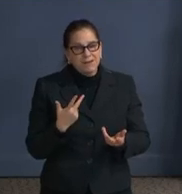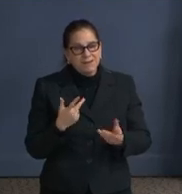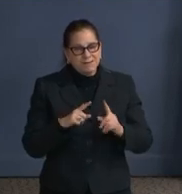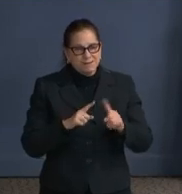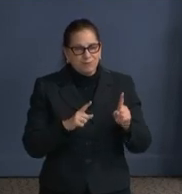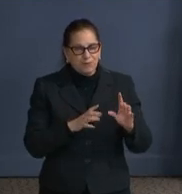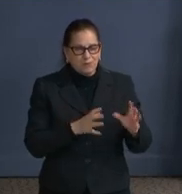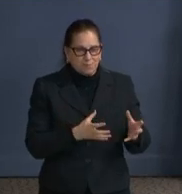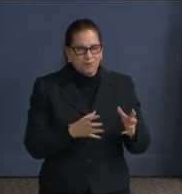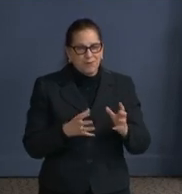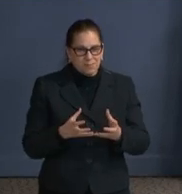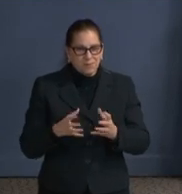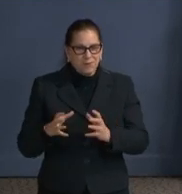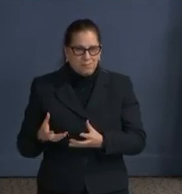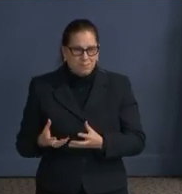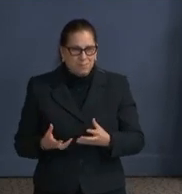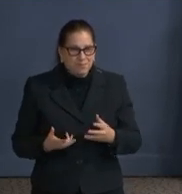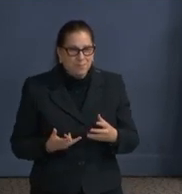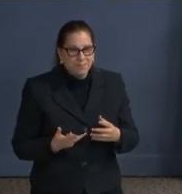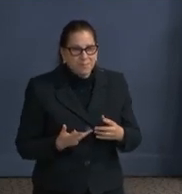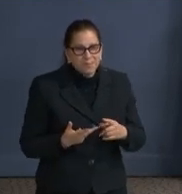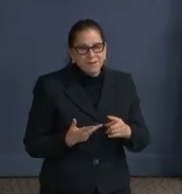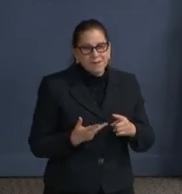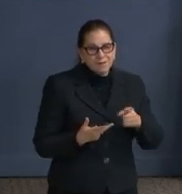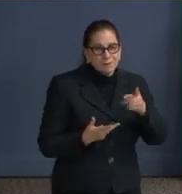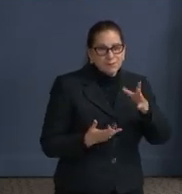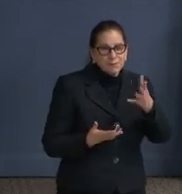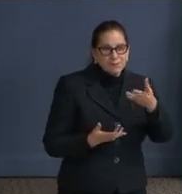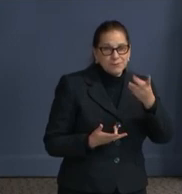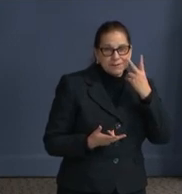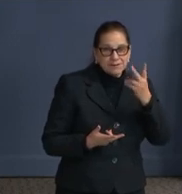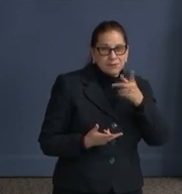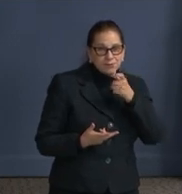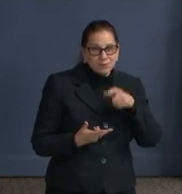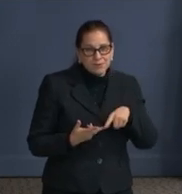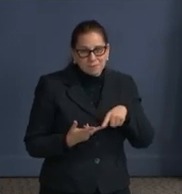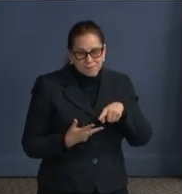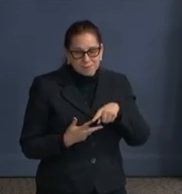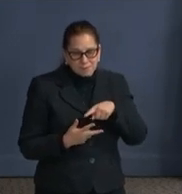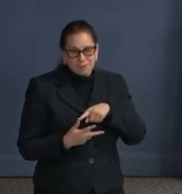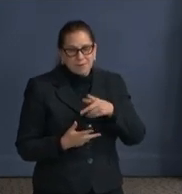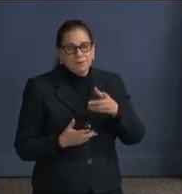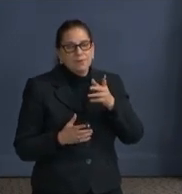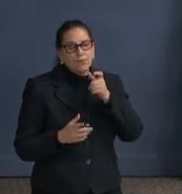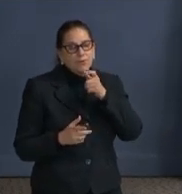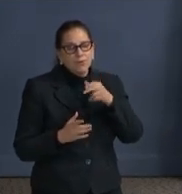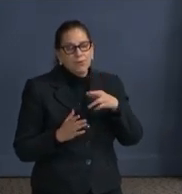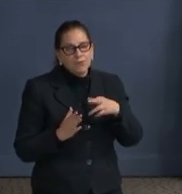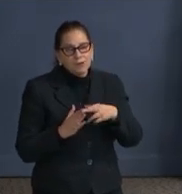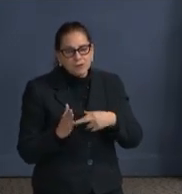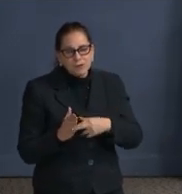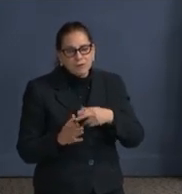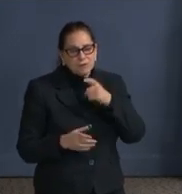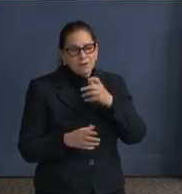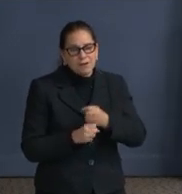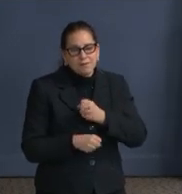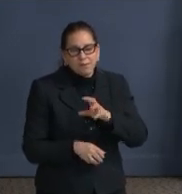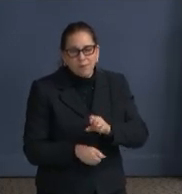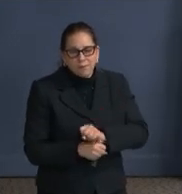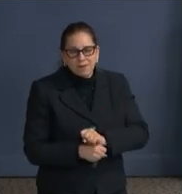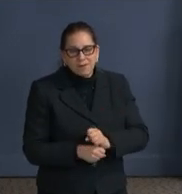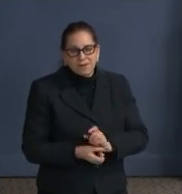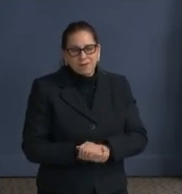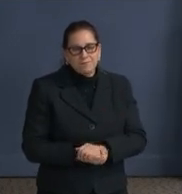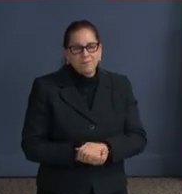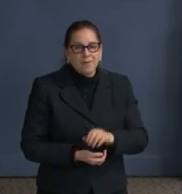a difference between what you see with the vaccine registration and appointment scheduling process. So right now we're applying an equity model